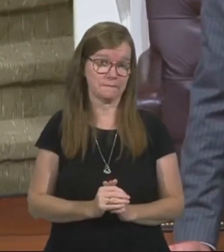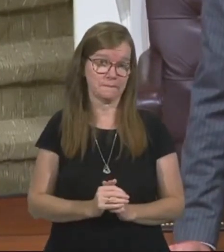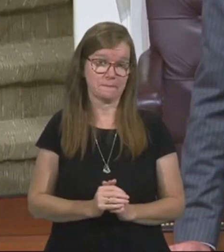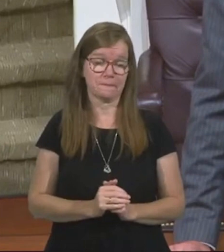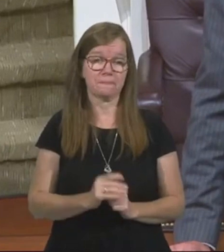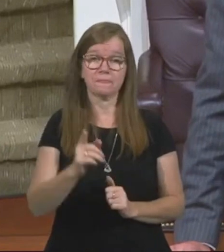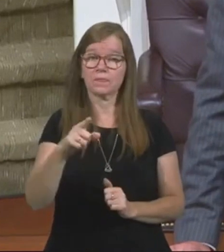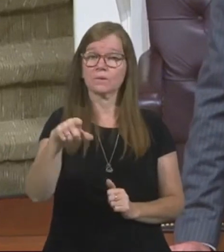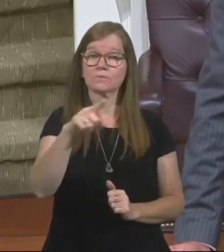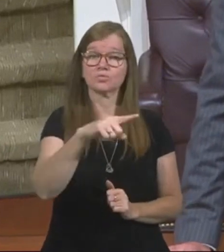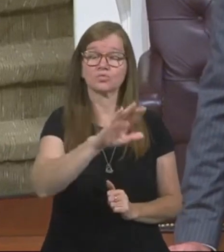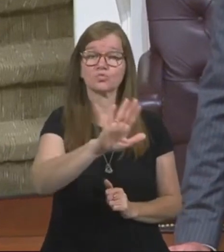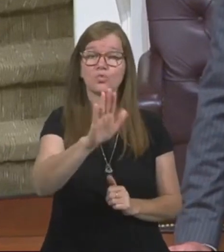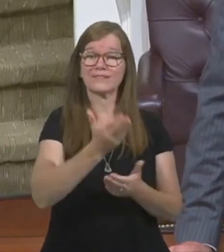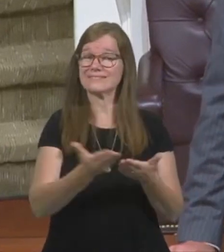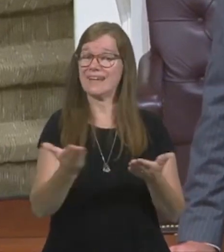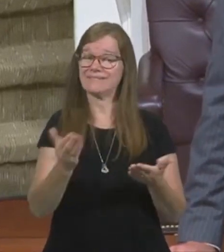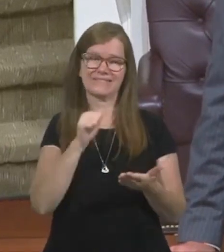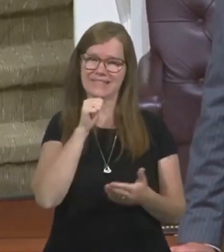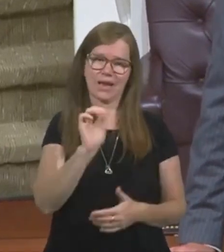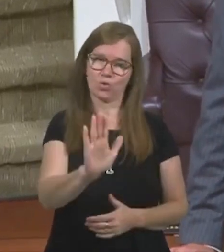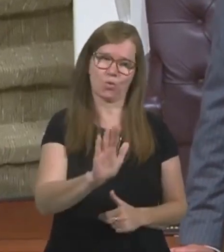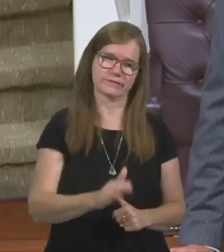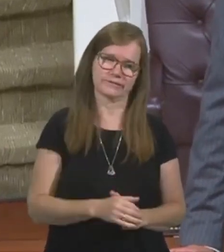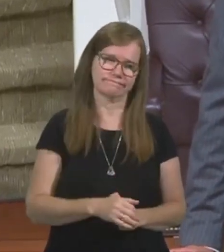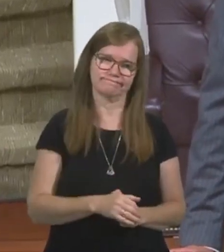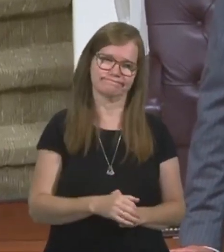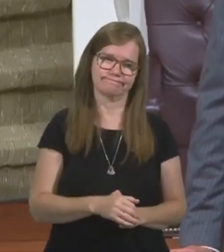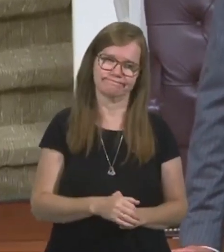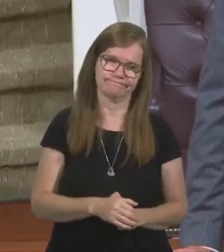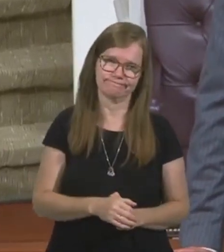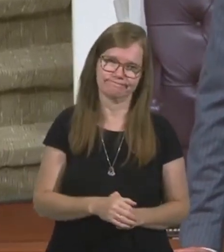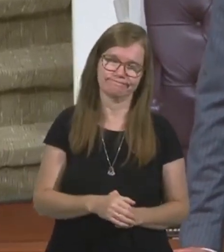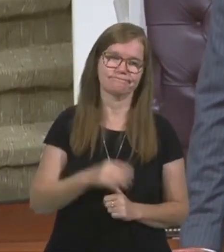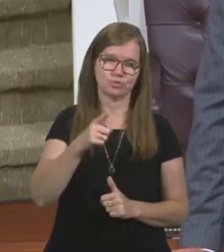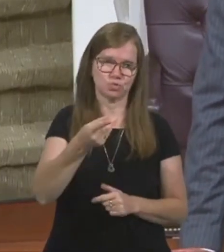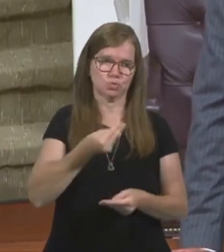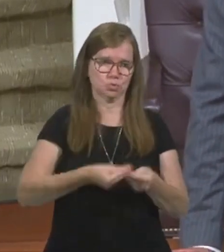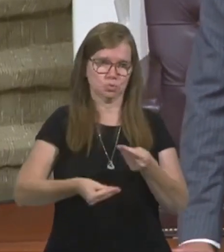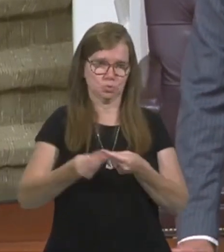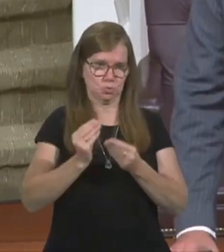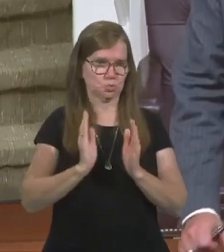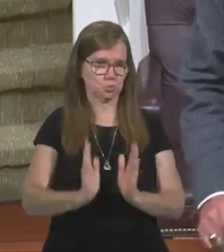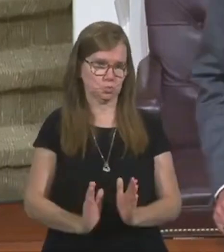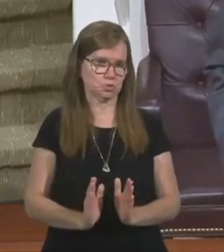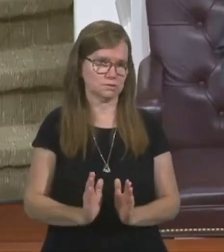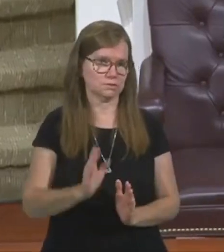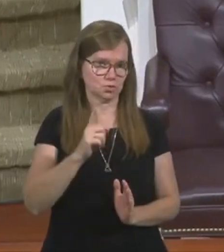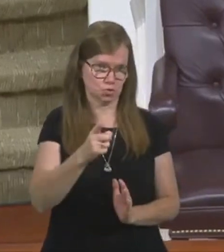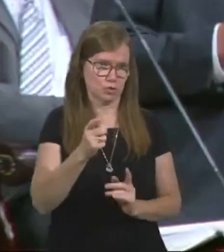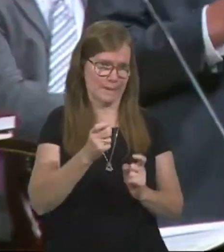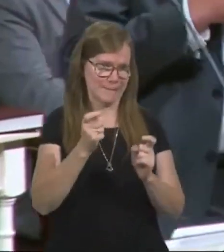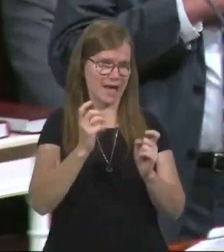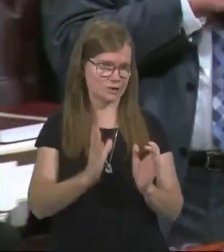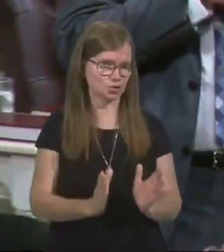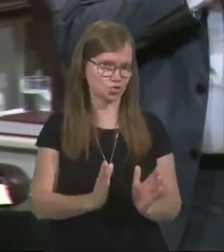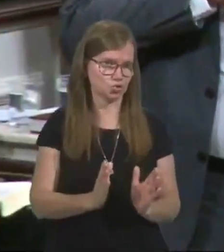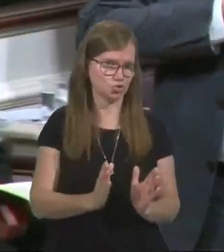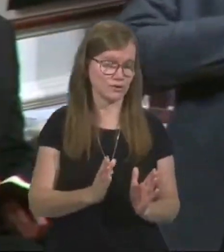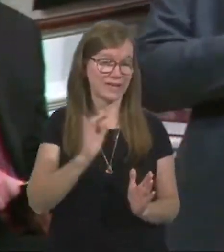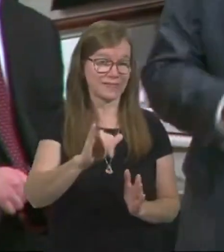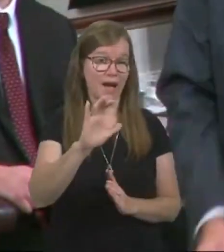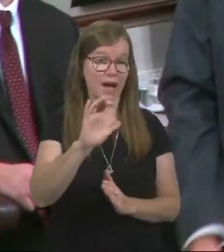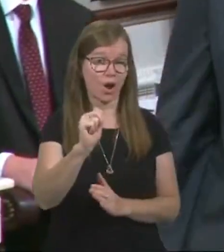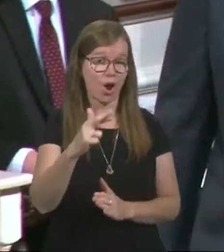You are, your stuff is really not your stuff. You are a steward, sir. However, you're a manager. That